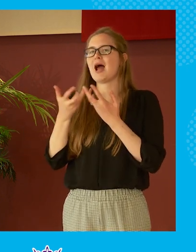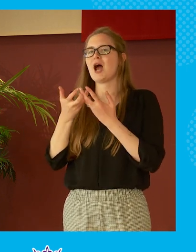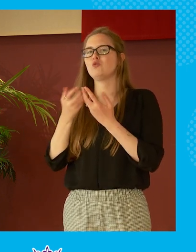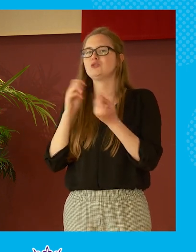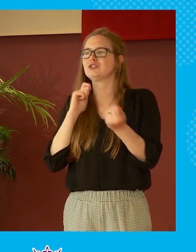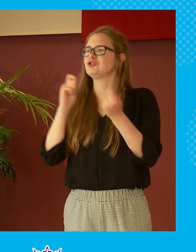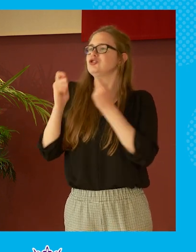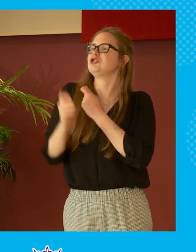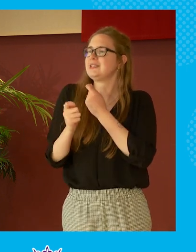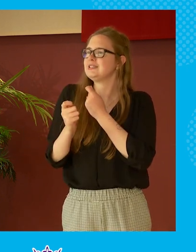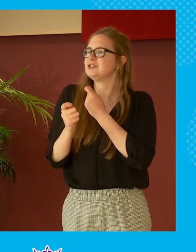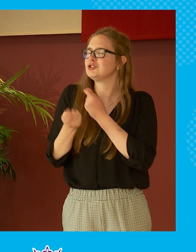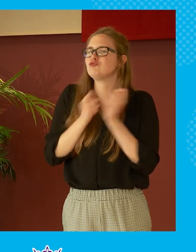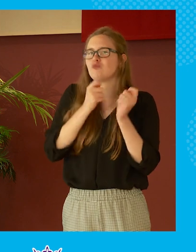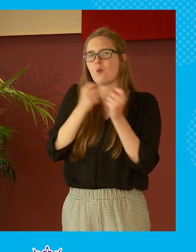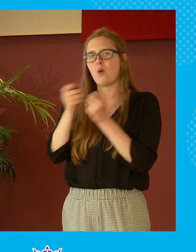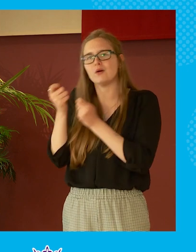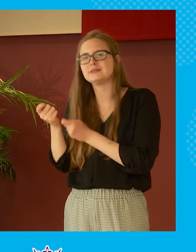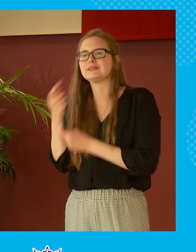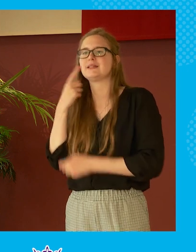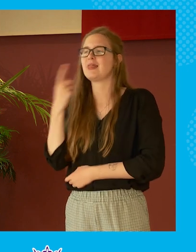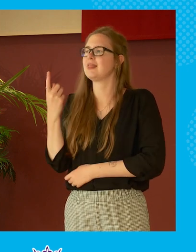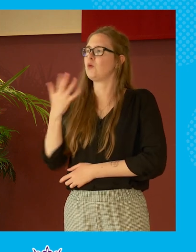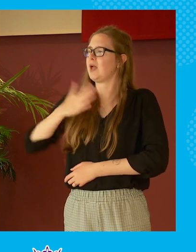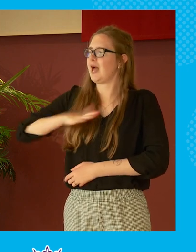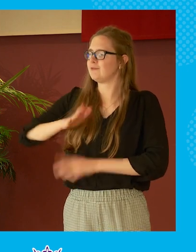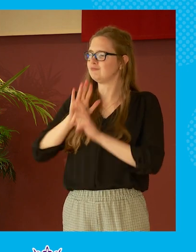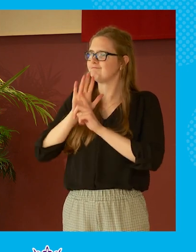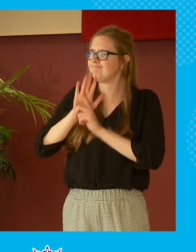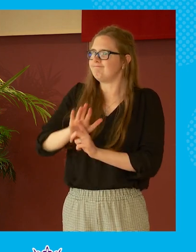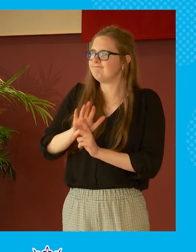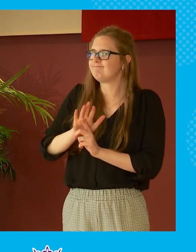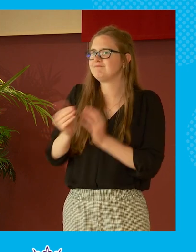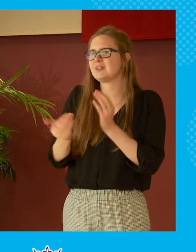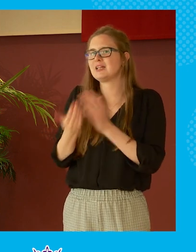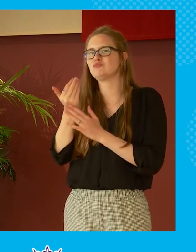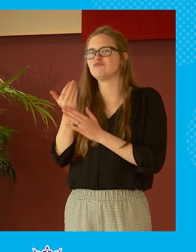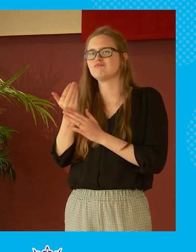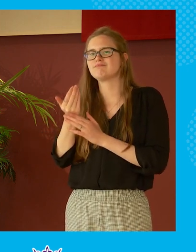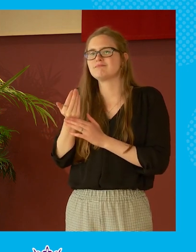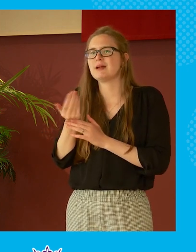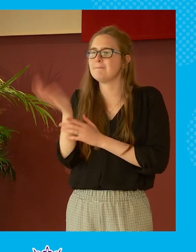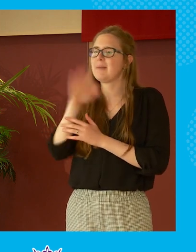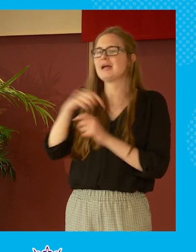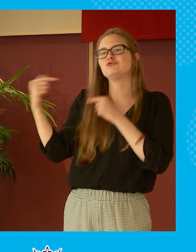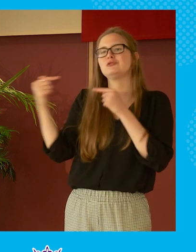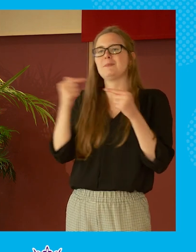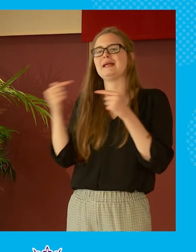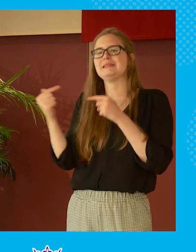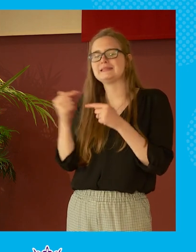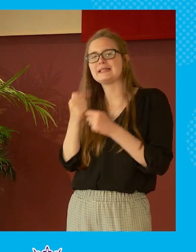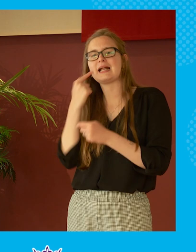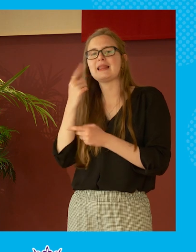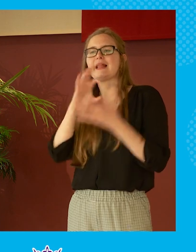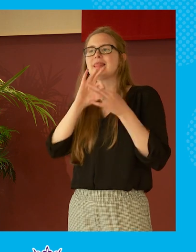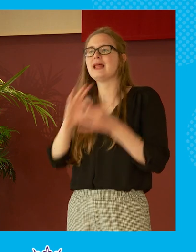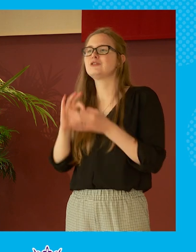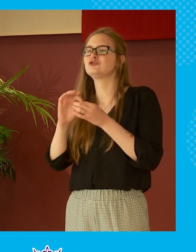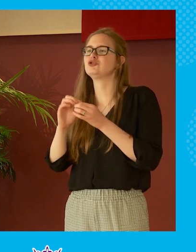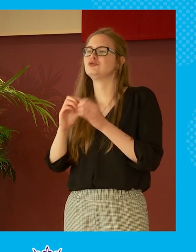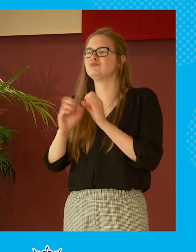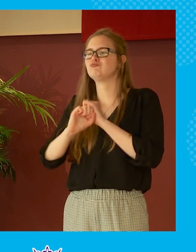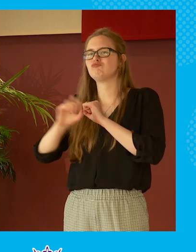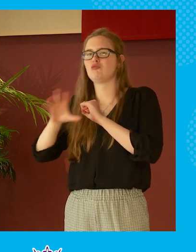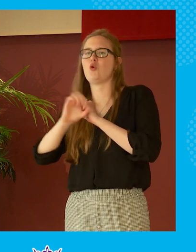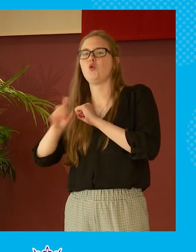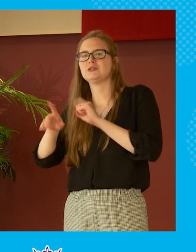changing um the rewards and i think we have to force some of that nuance back into debate and maybe some of that is around broadcasters